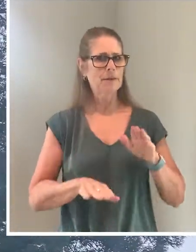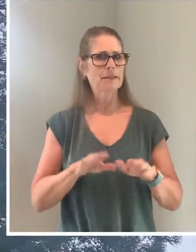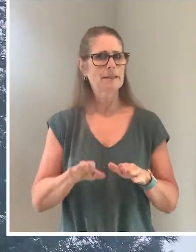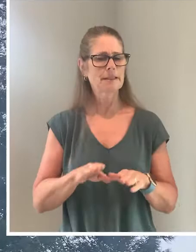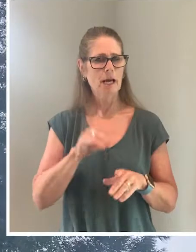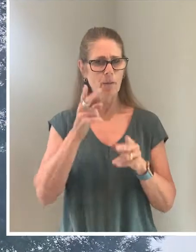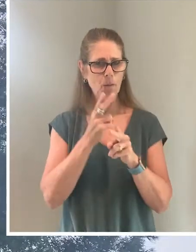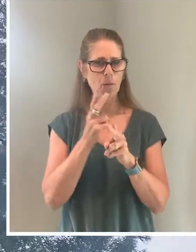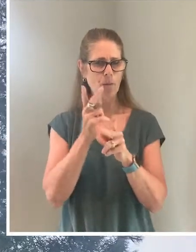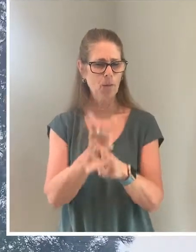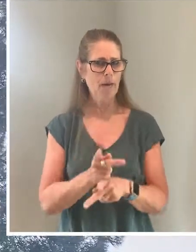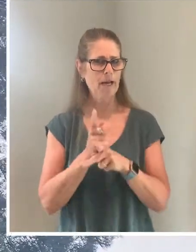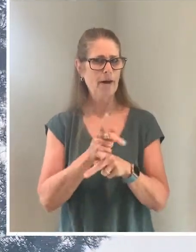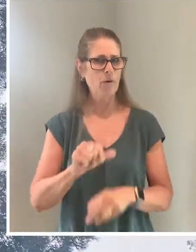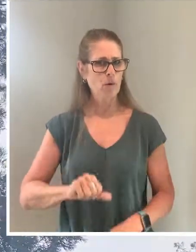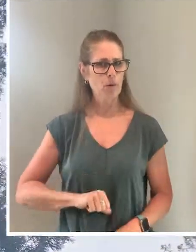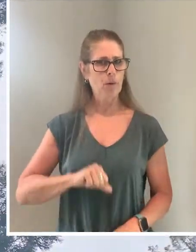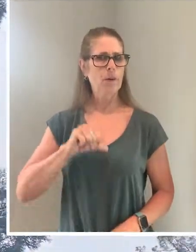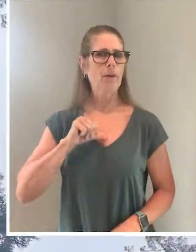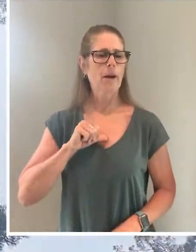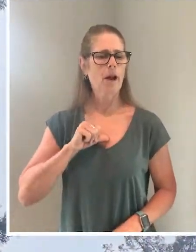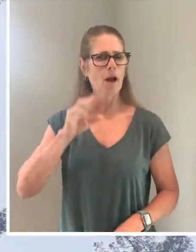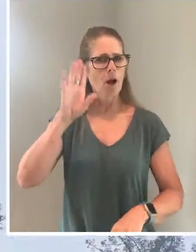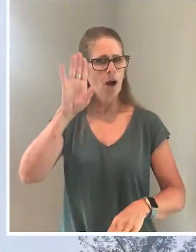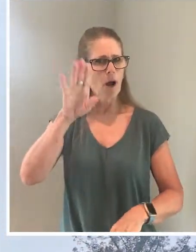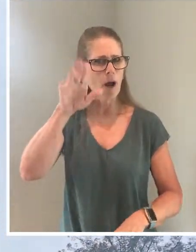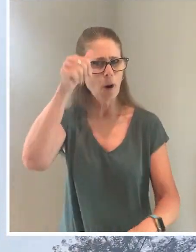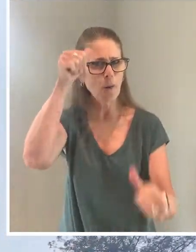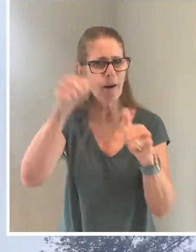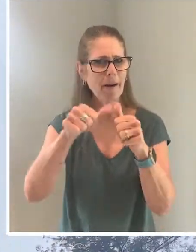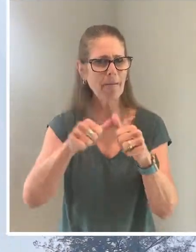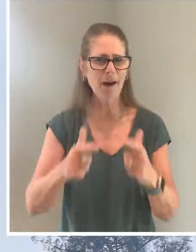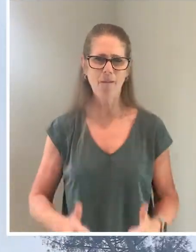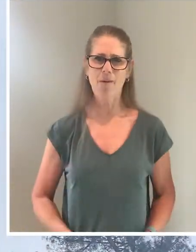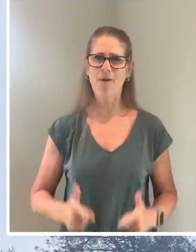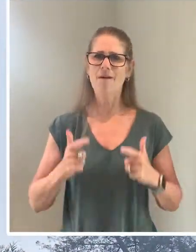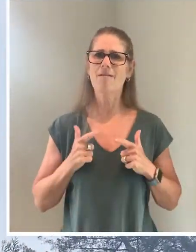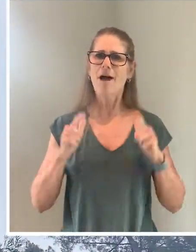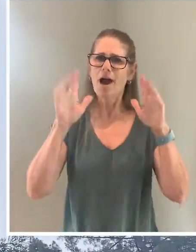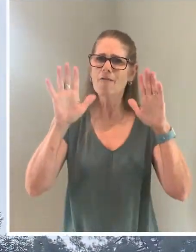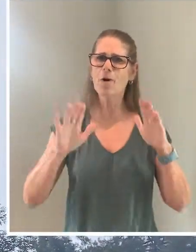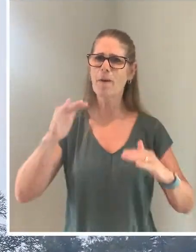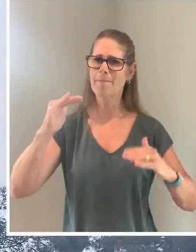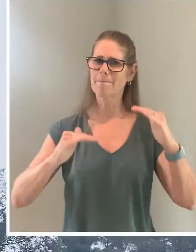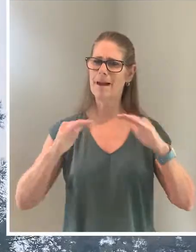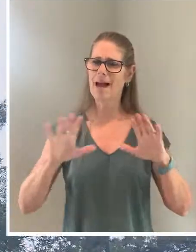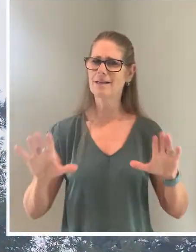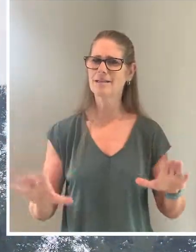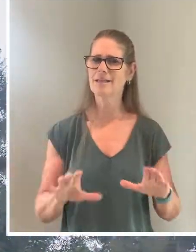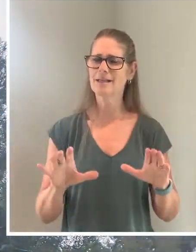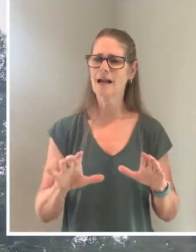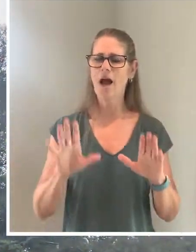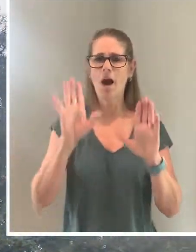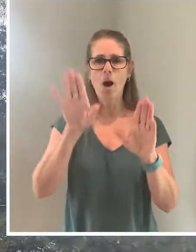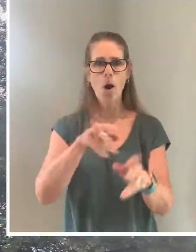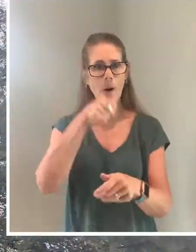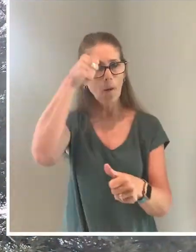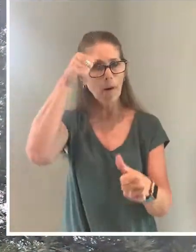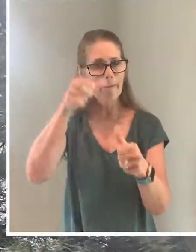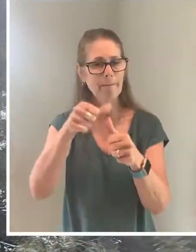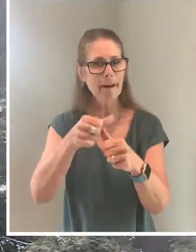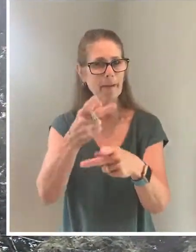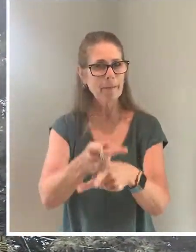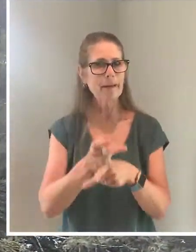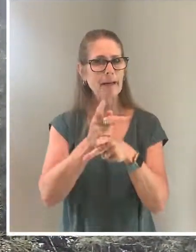and great tact, and remember that life's a great balancing act. Just never forget to be dexterous and